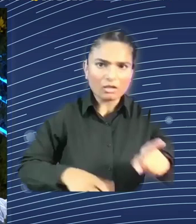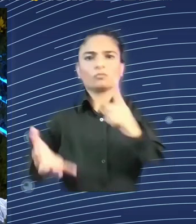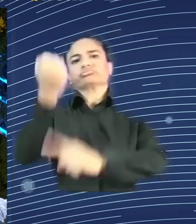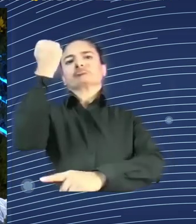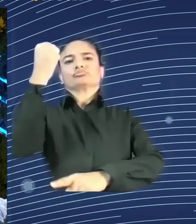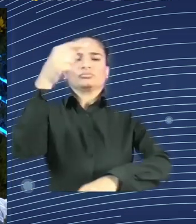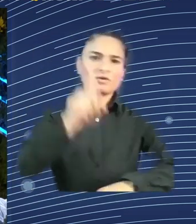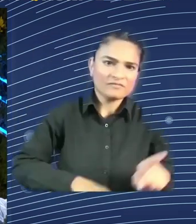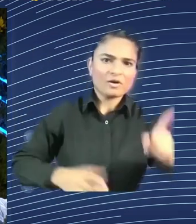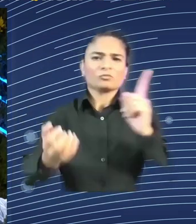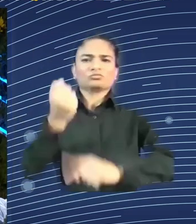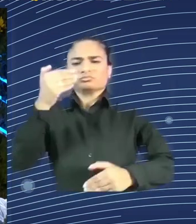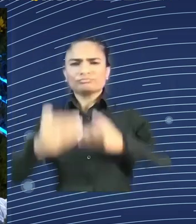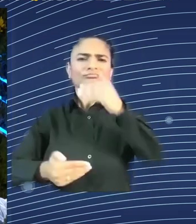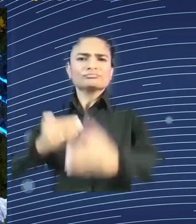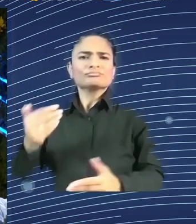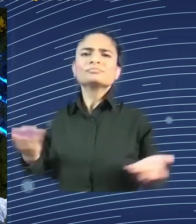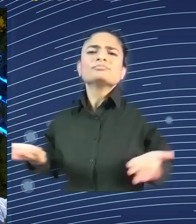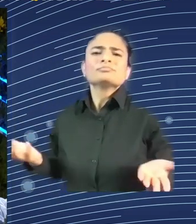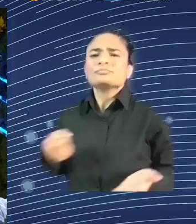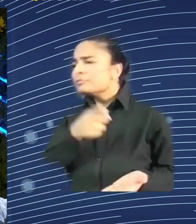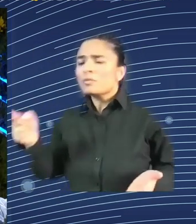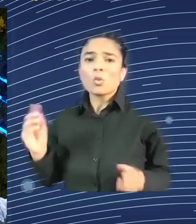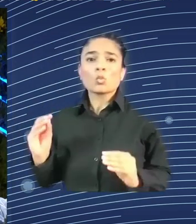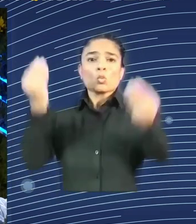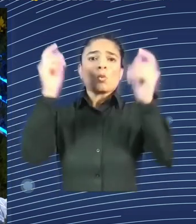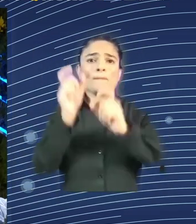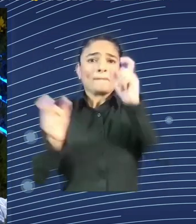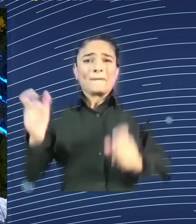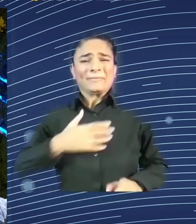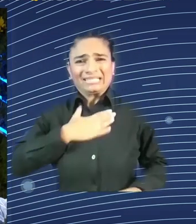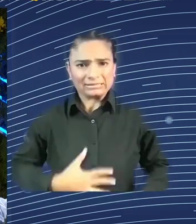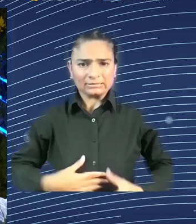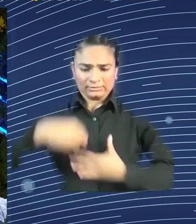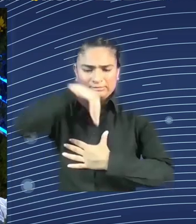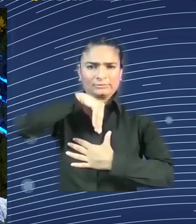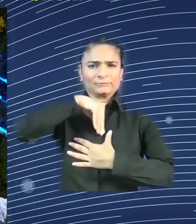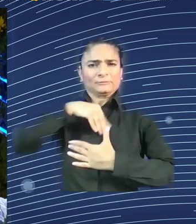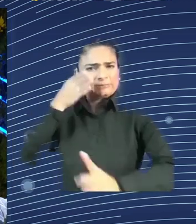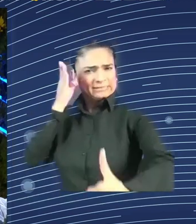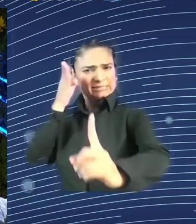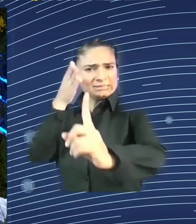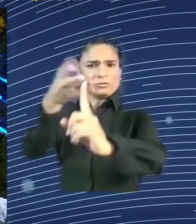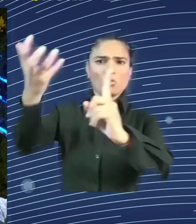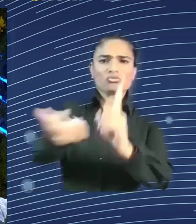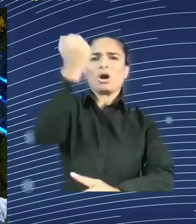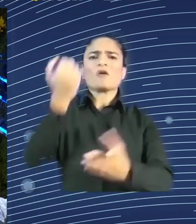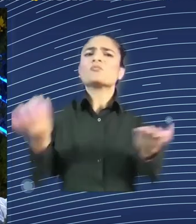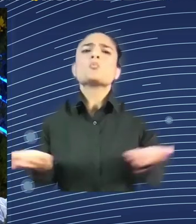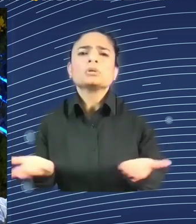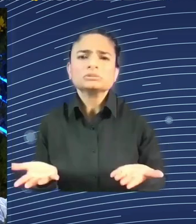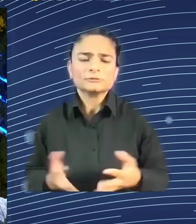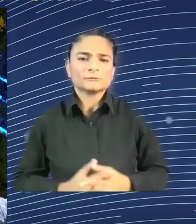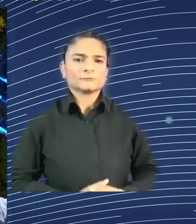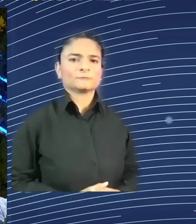Thank you so much for the question. And first of all, entrepreneurs are really the pioneers that are the first ones often that